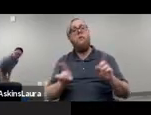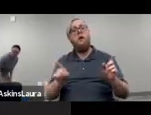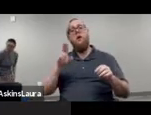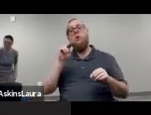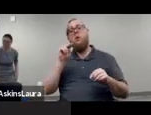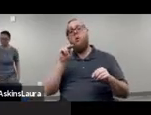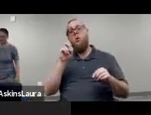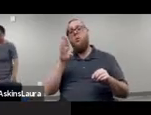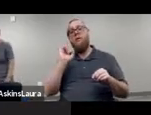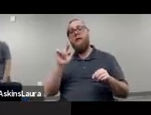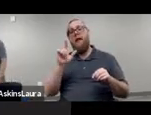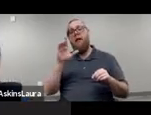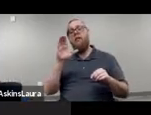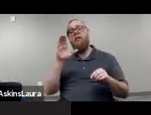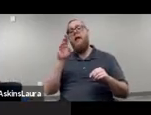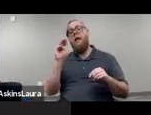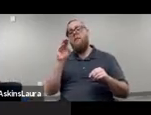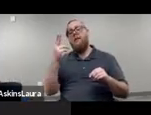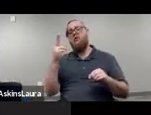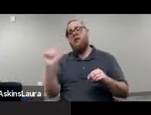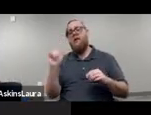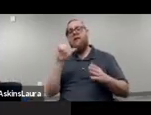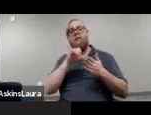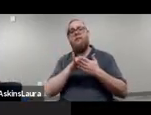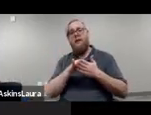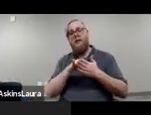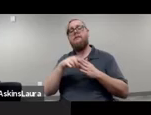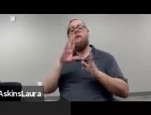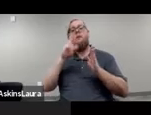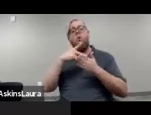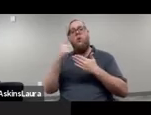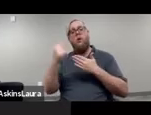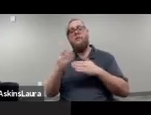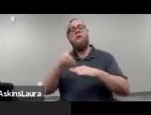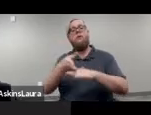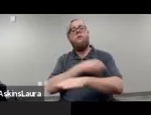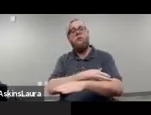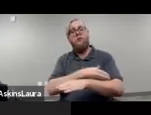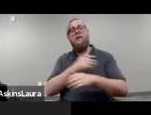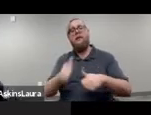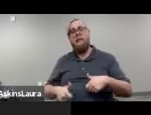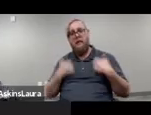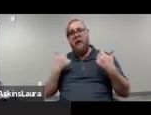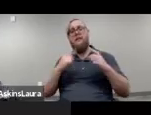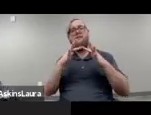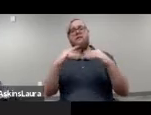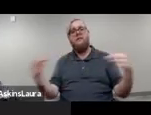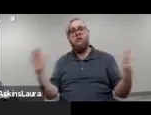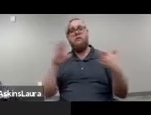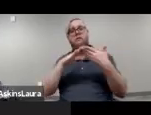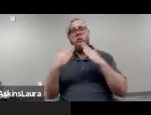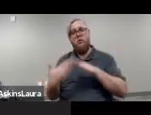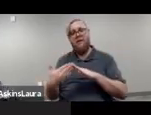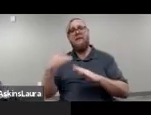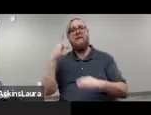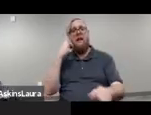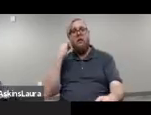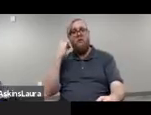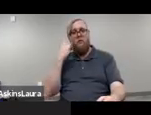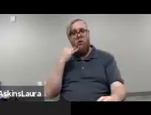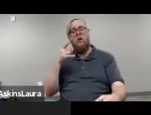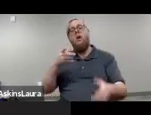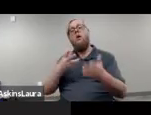NorCal MHA is a nonprofit organization dedicated to improving the lives of residents in the diverse communities of California